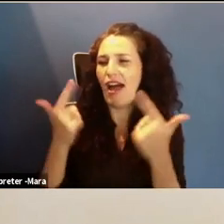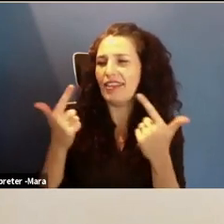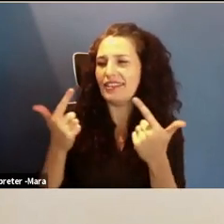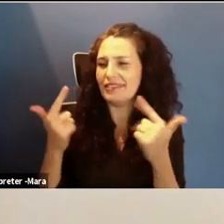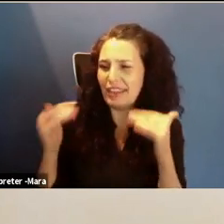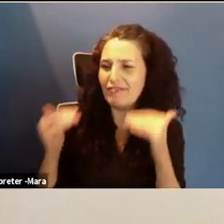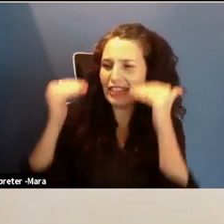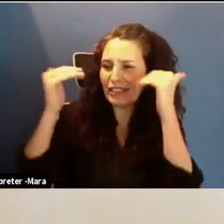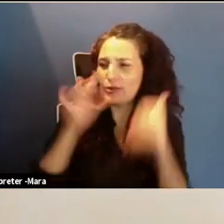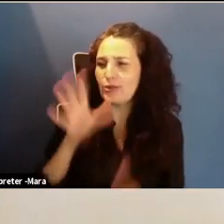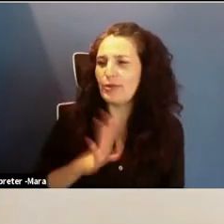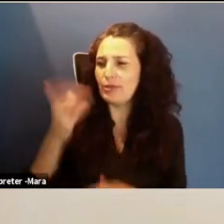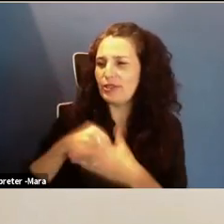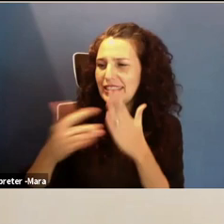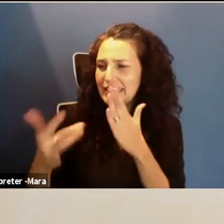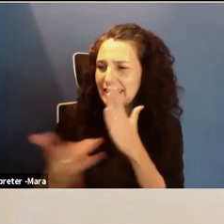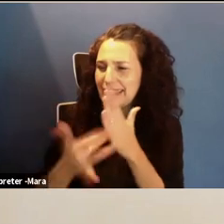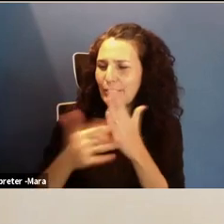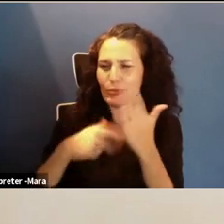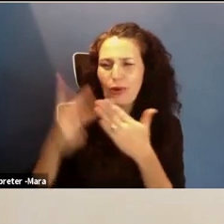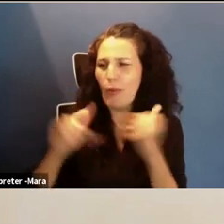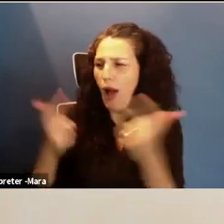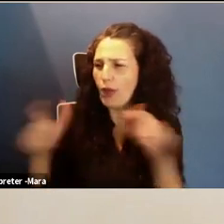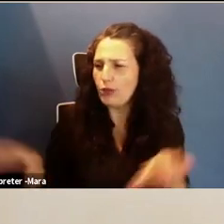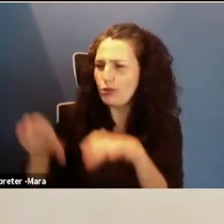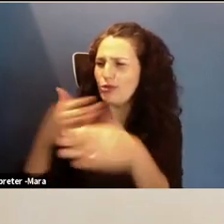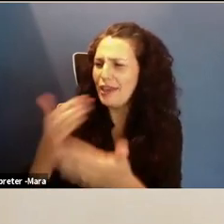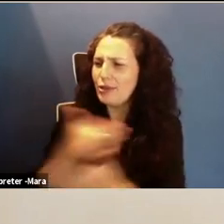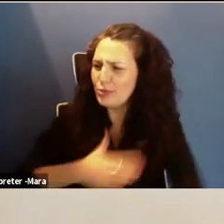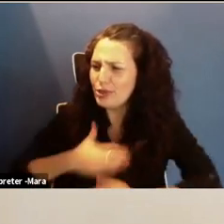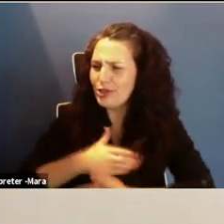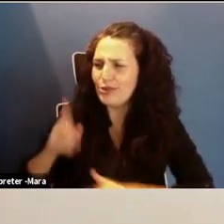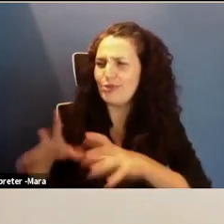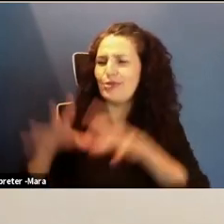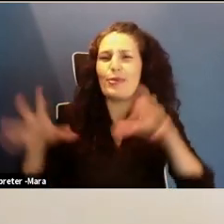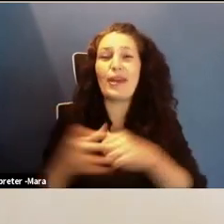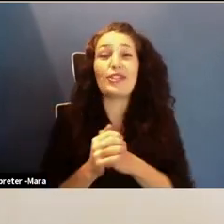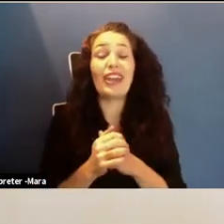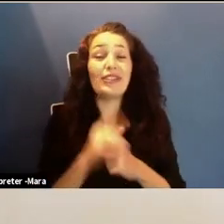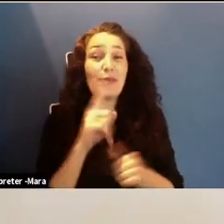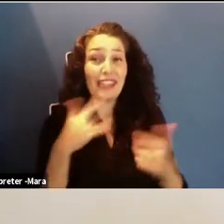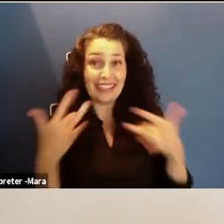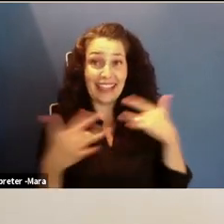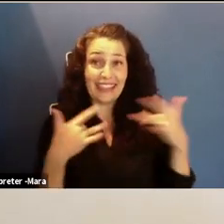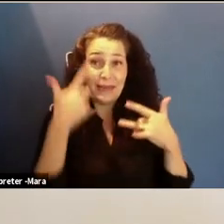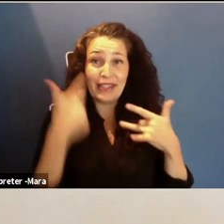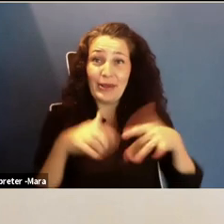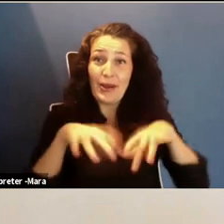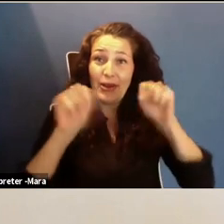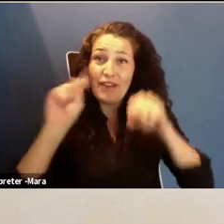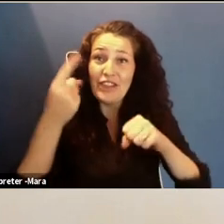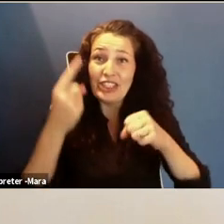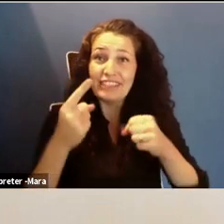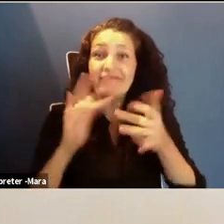that you do for us. We appreciate it very much. We am really excited that we are hosting our first virtual